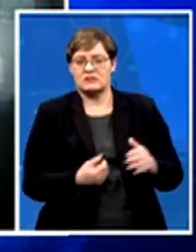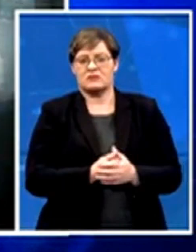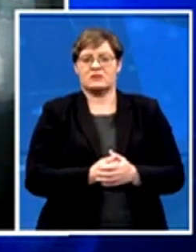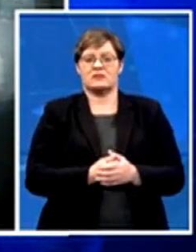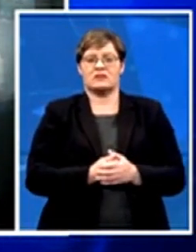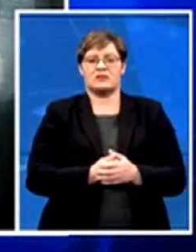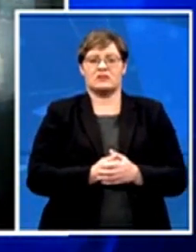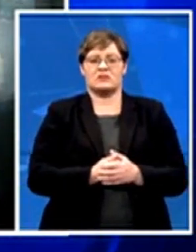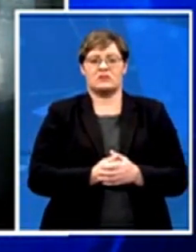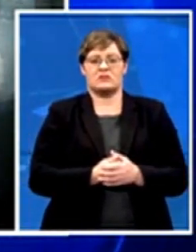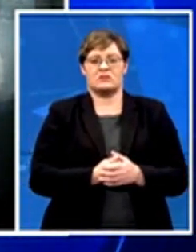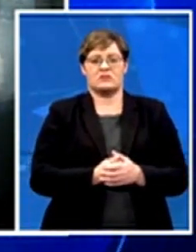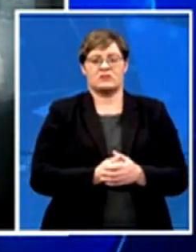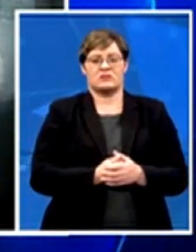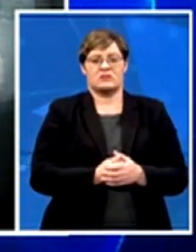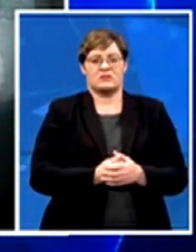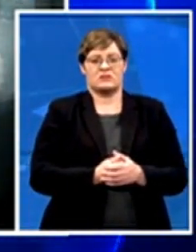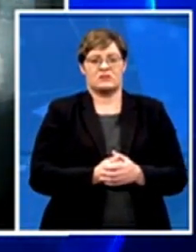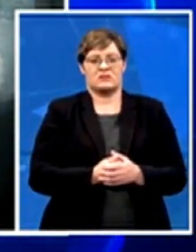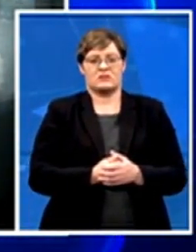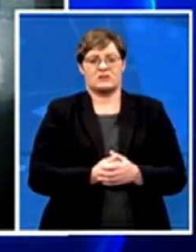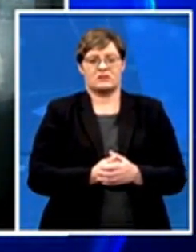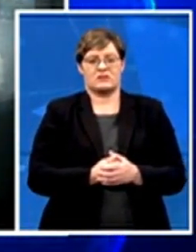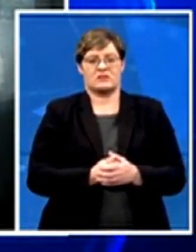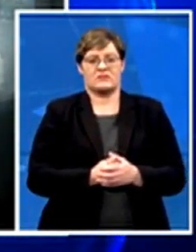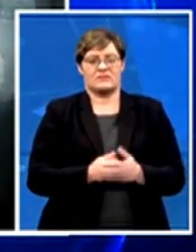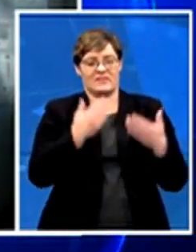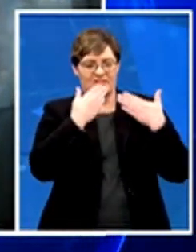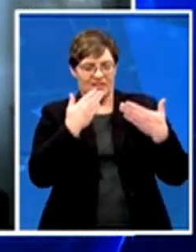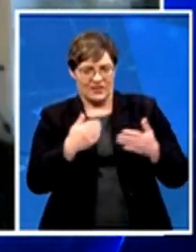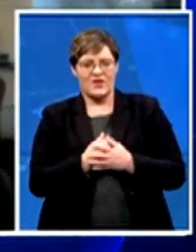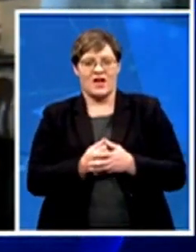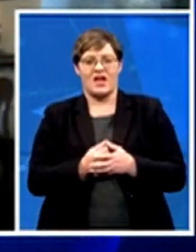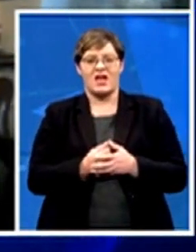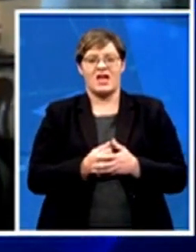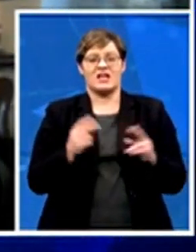You're very welcome. That is security analyst and consultant Andy Grunko. you. Thank Thank